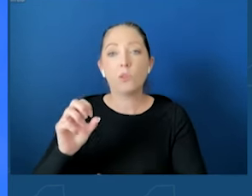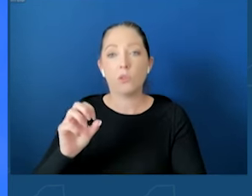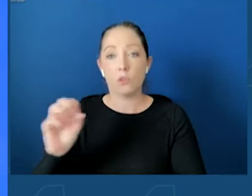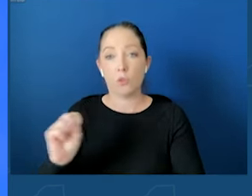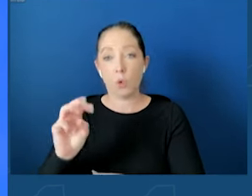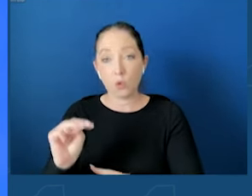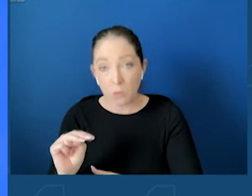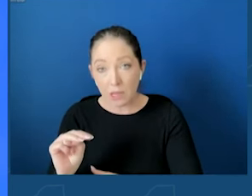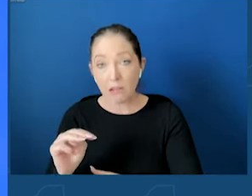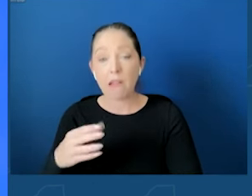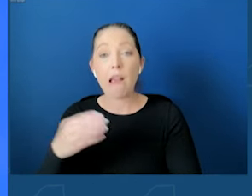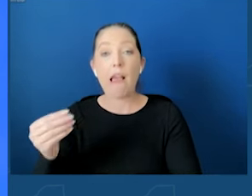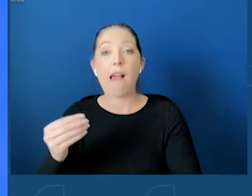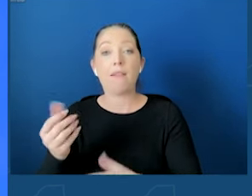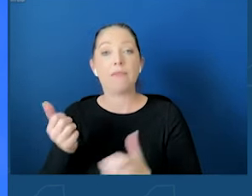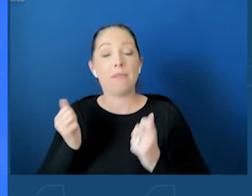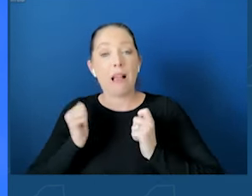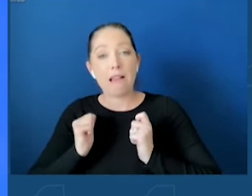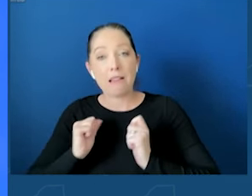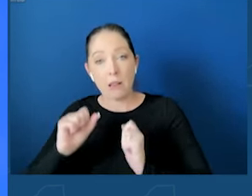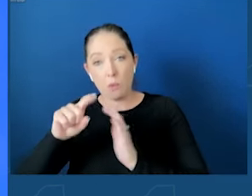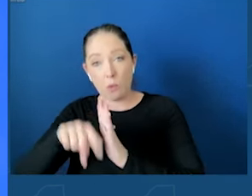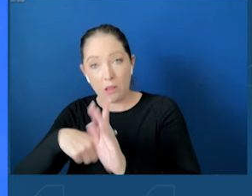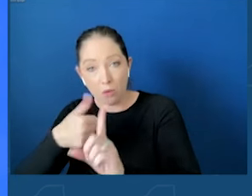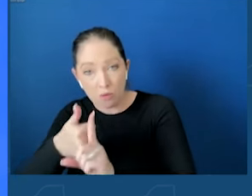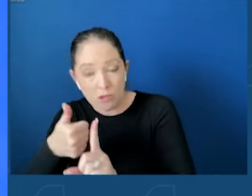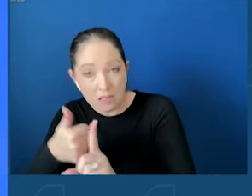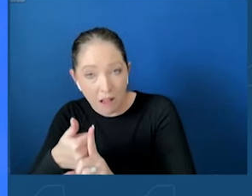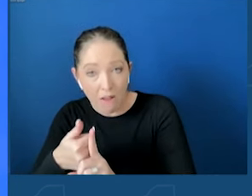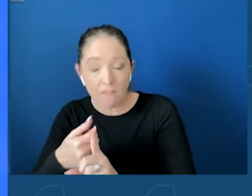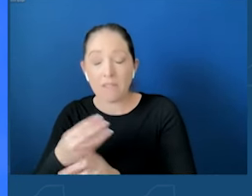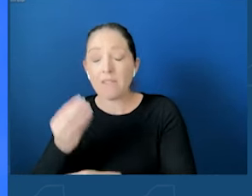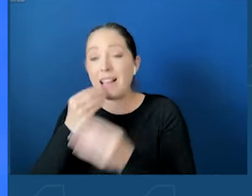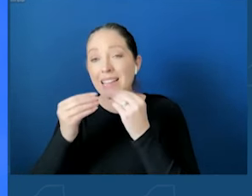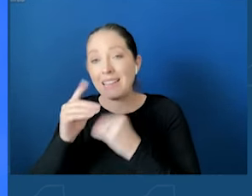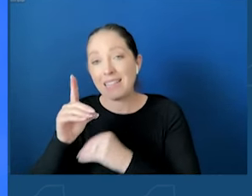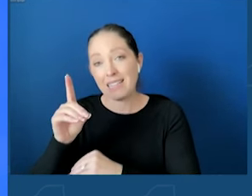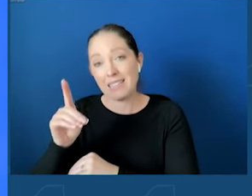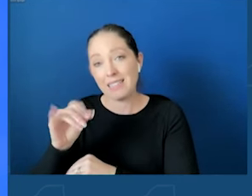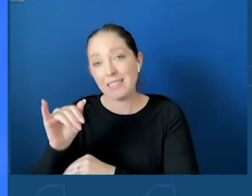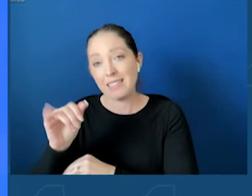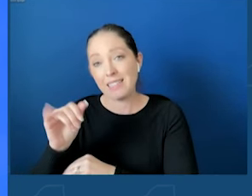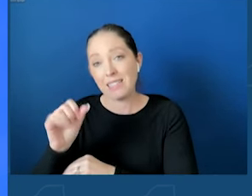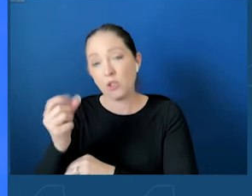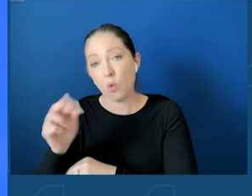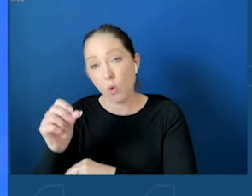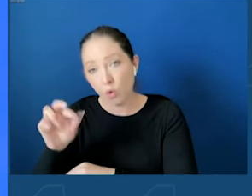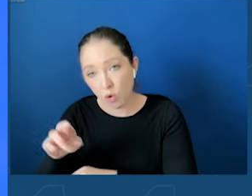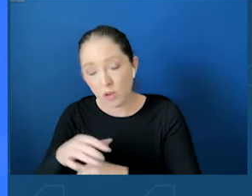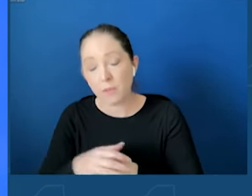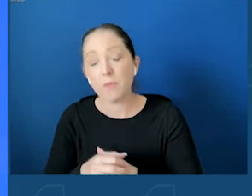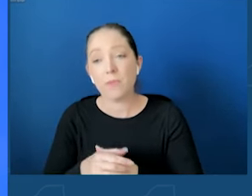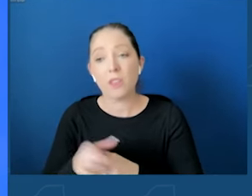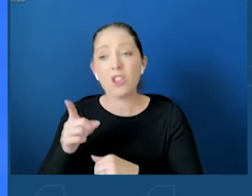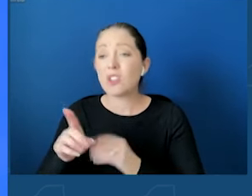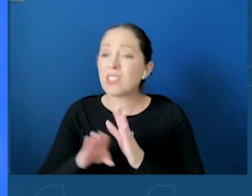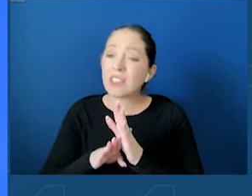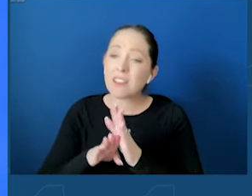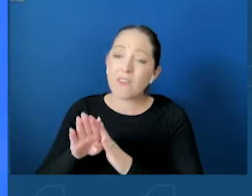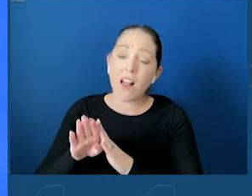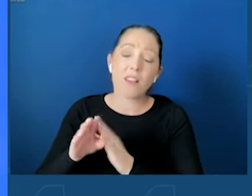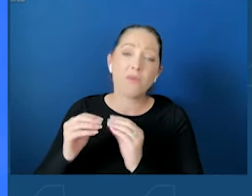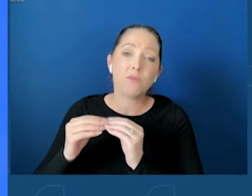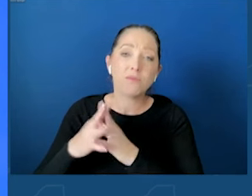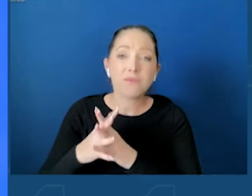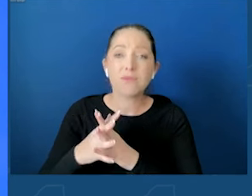her own life. That she developed direct results of thousands and thousands of inappropriate posts